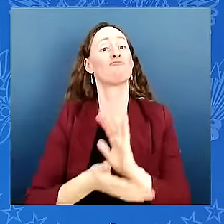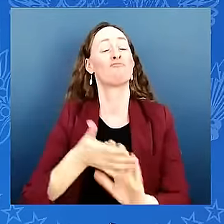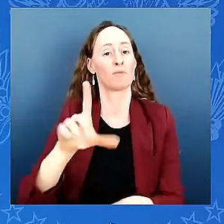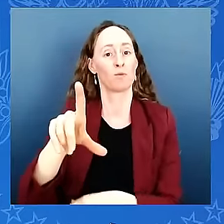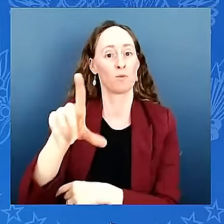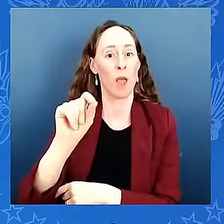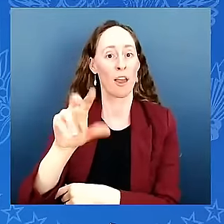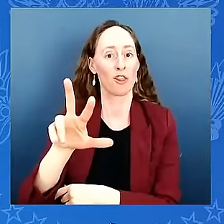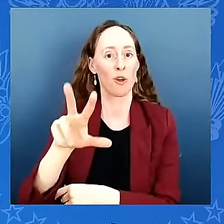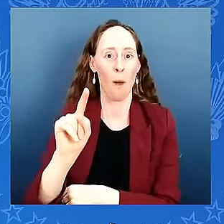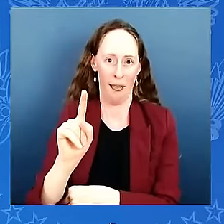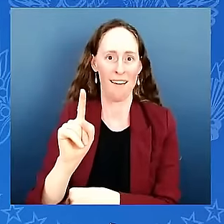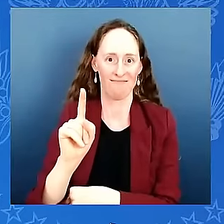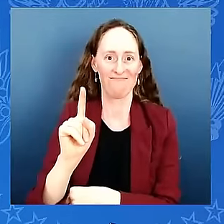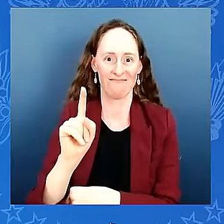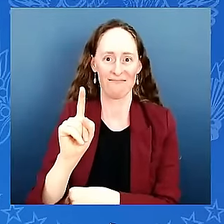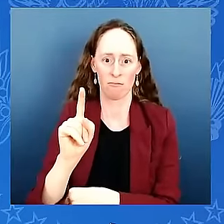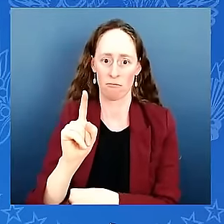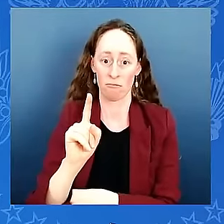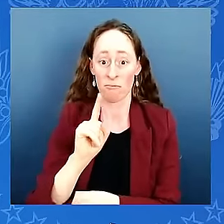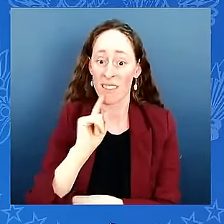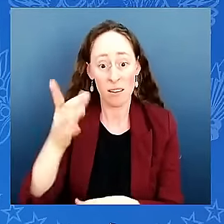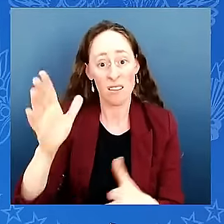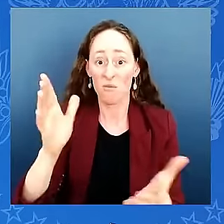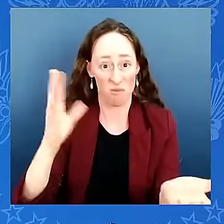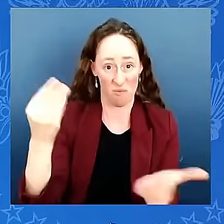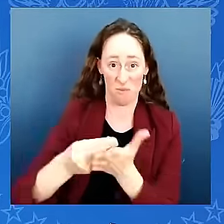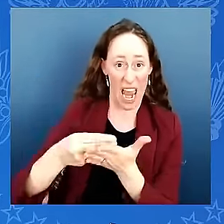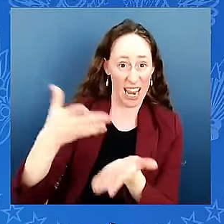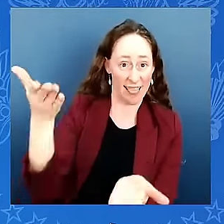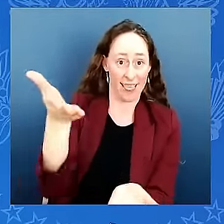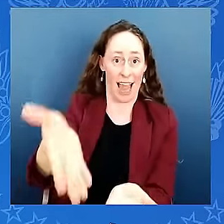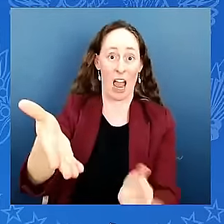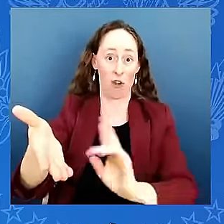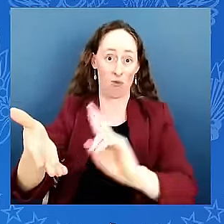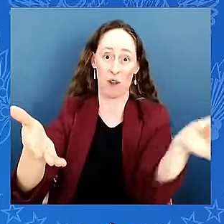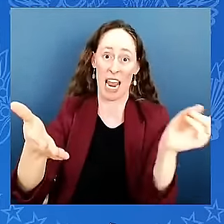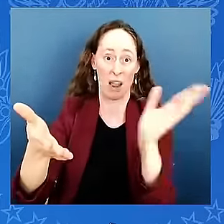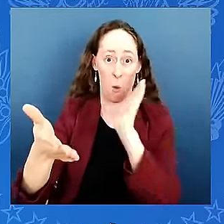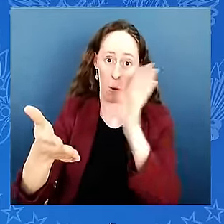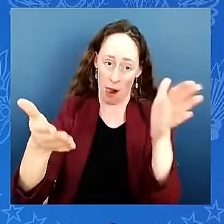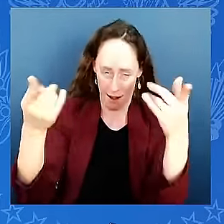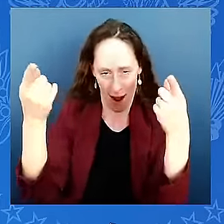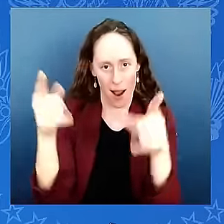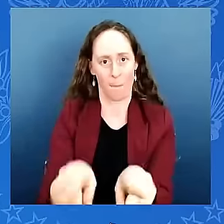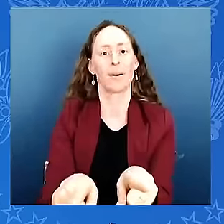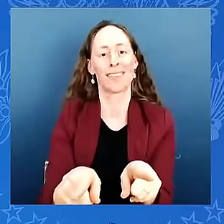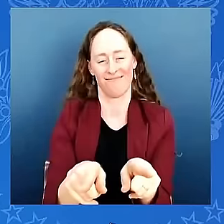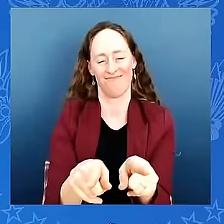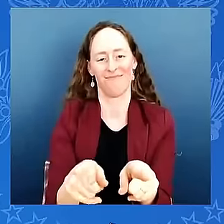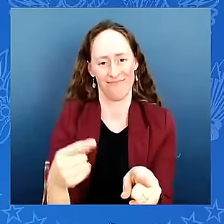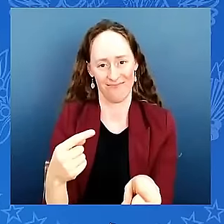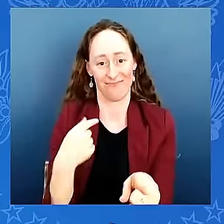is there and uh i'm still alive to see it you'll be alive